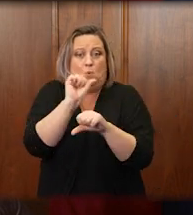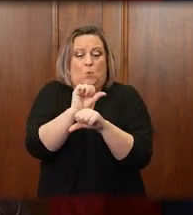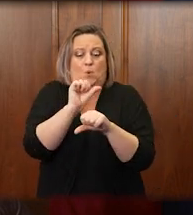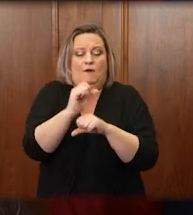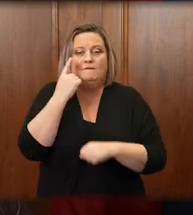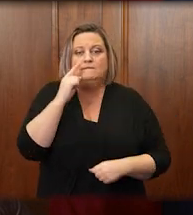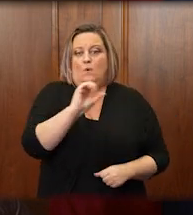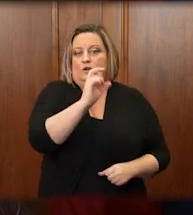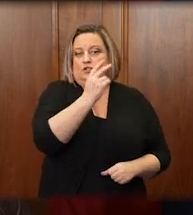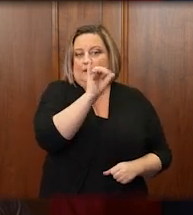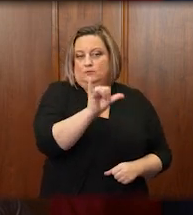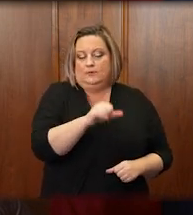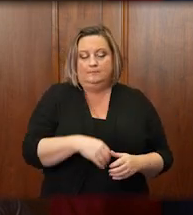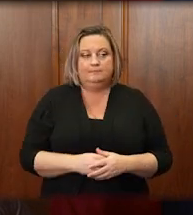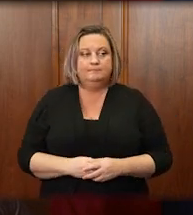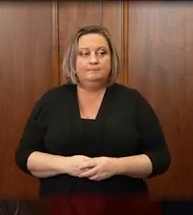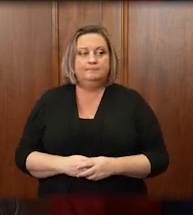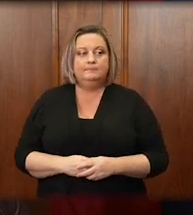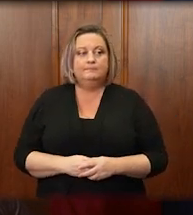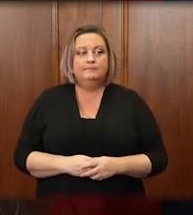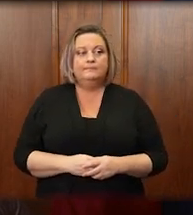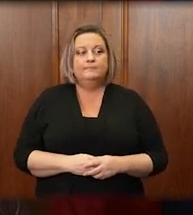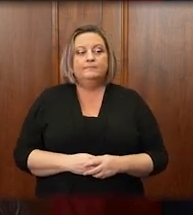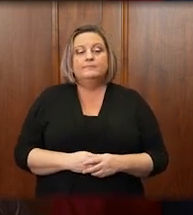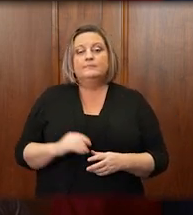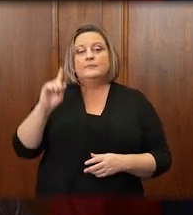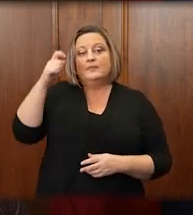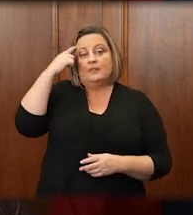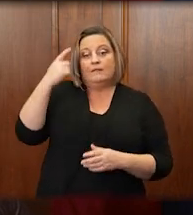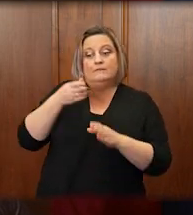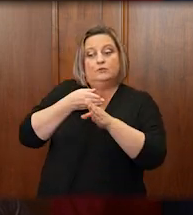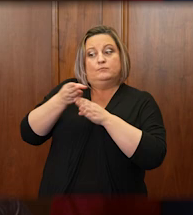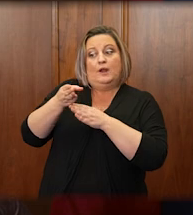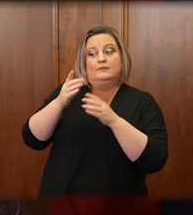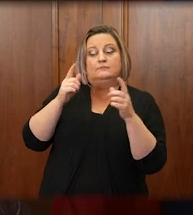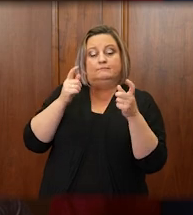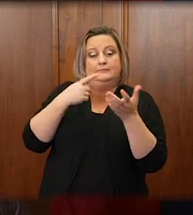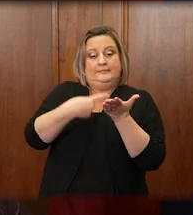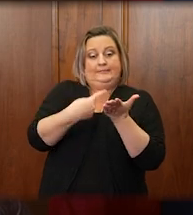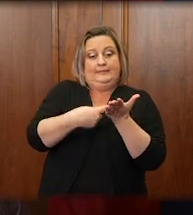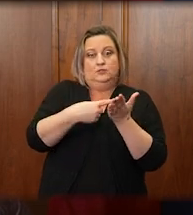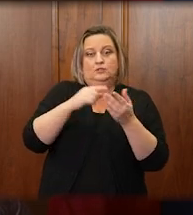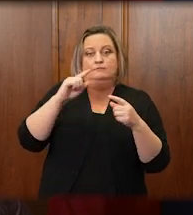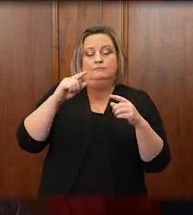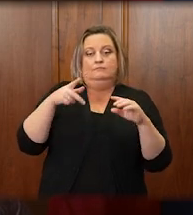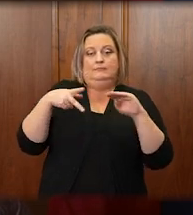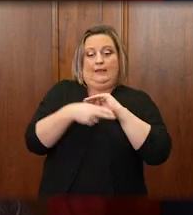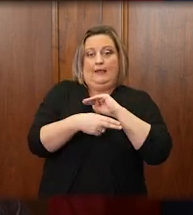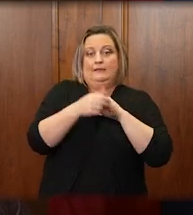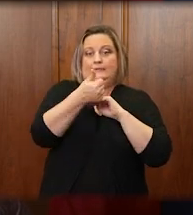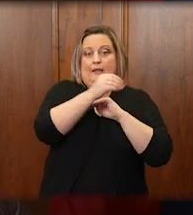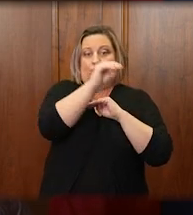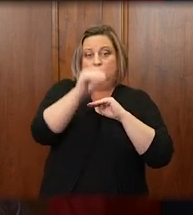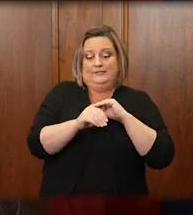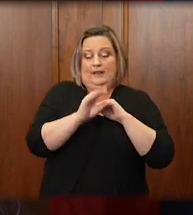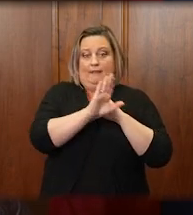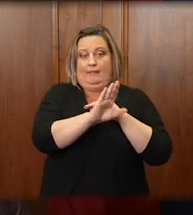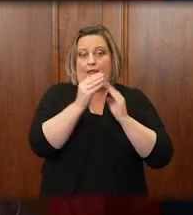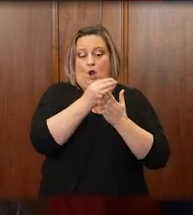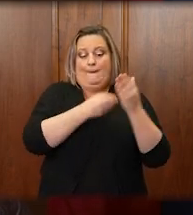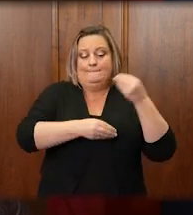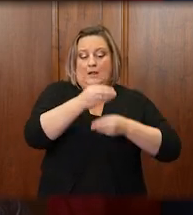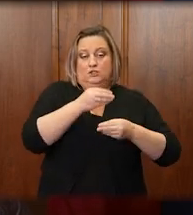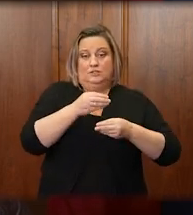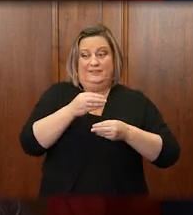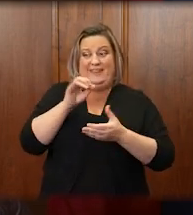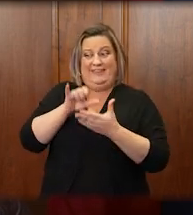There has been discussion in the executive branch of cutting 10% of its budget. A cut of that magnitude in the